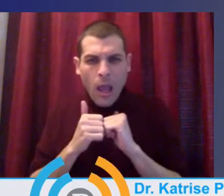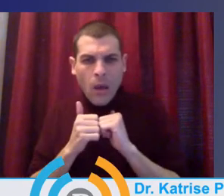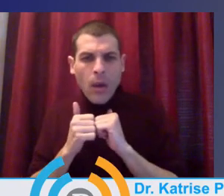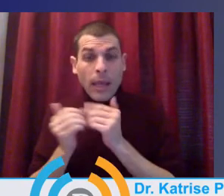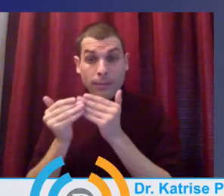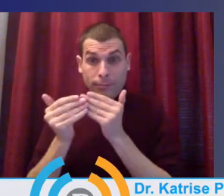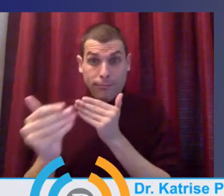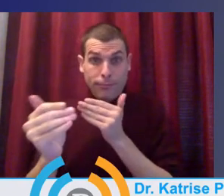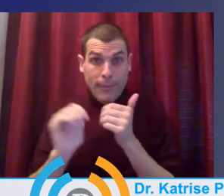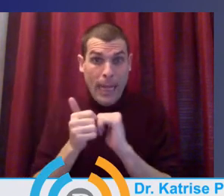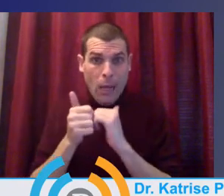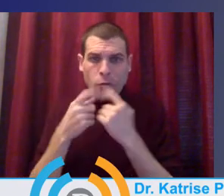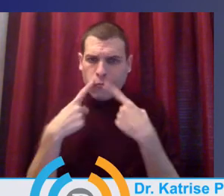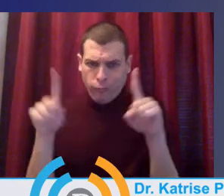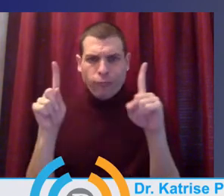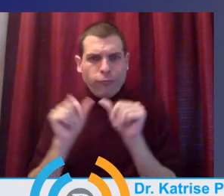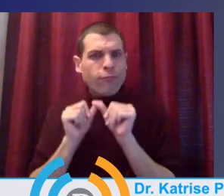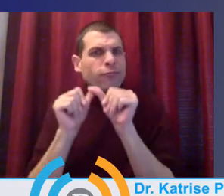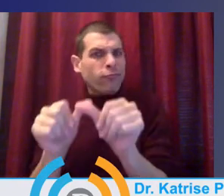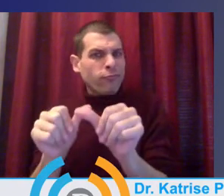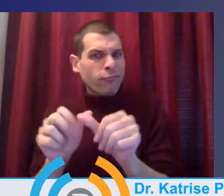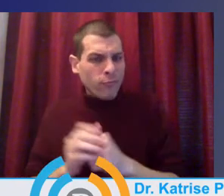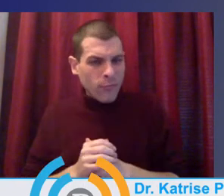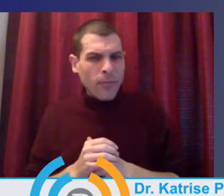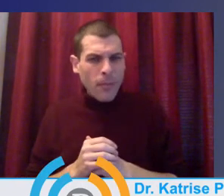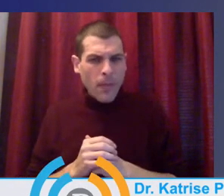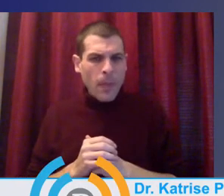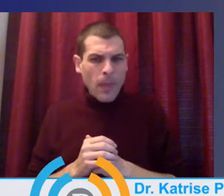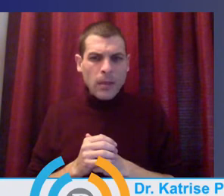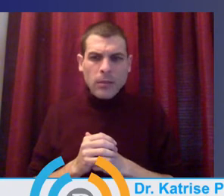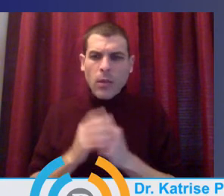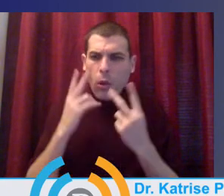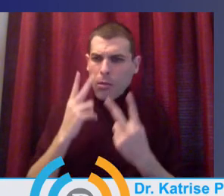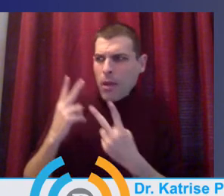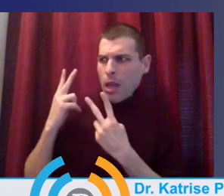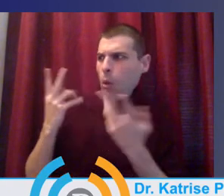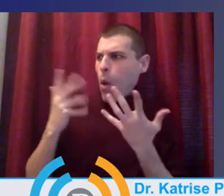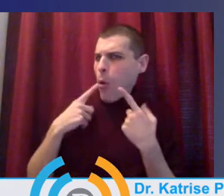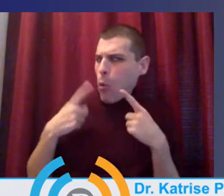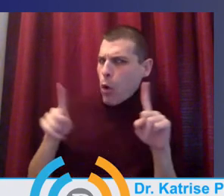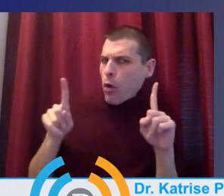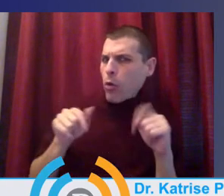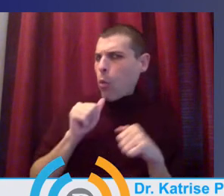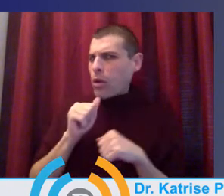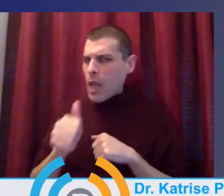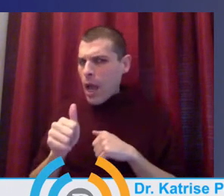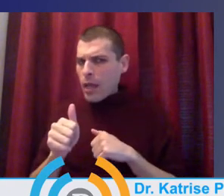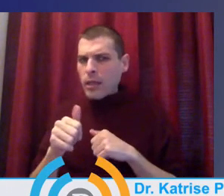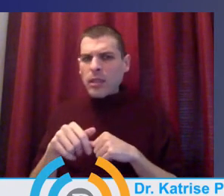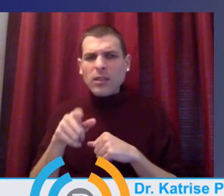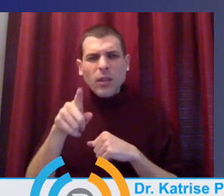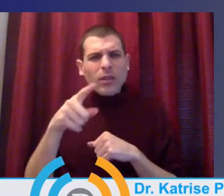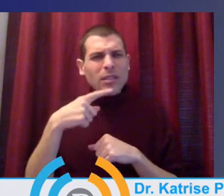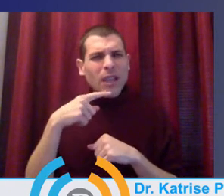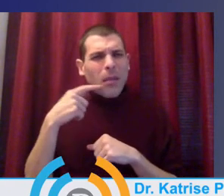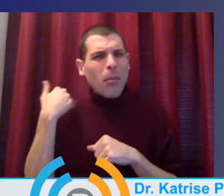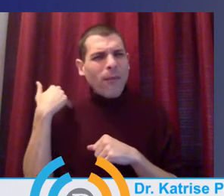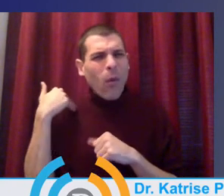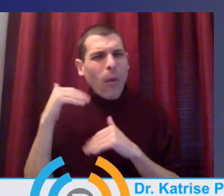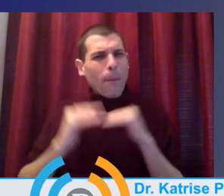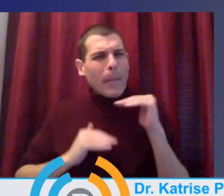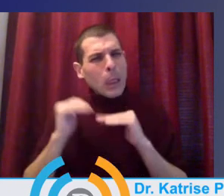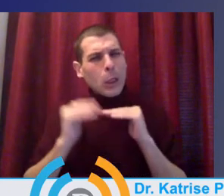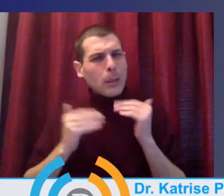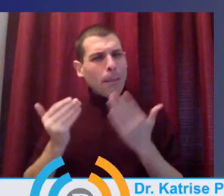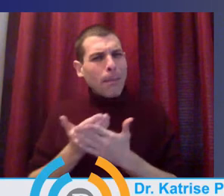done and what we've put together and how we've done that well. And to build back better, I think was part of your question earlier. I think we need to ensure